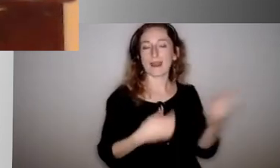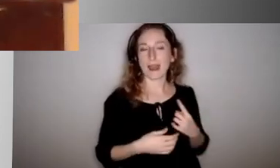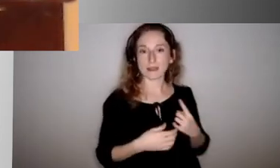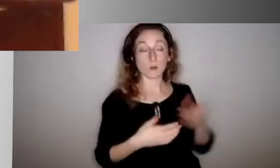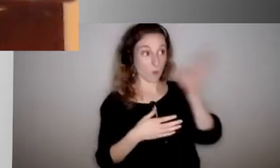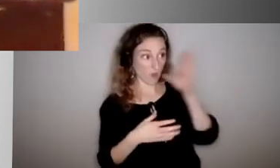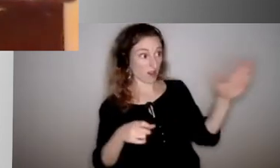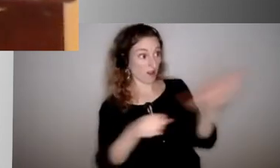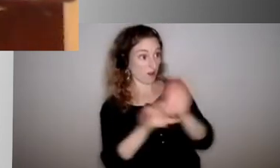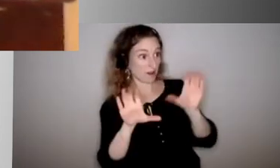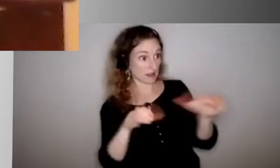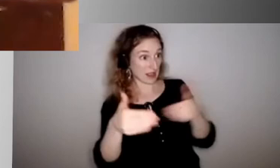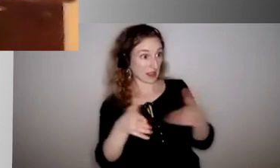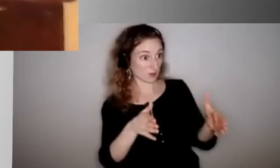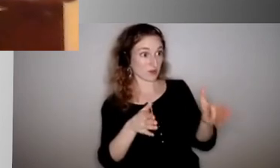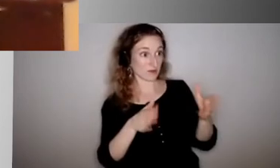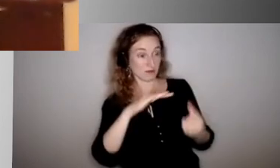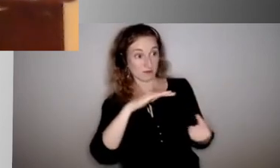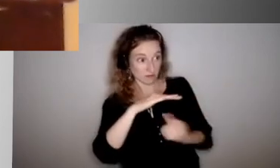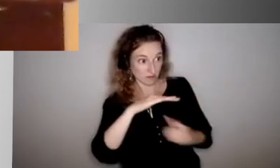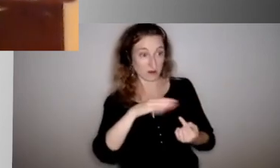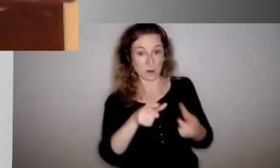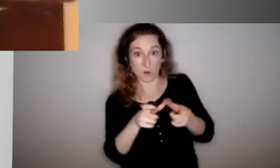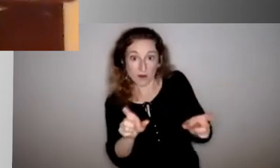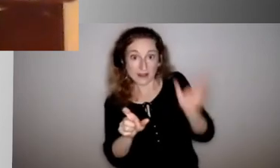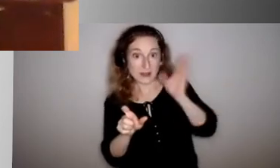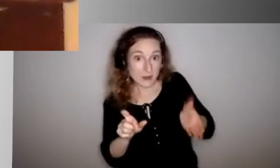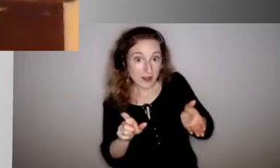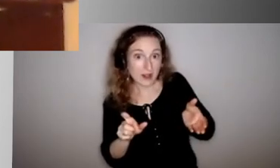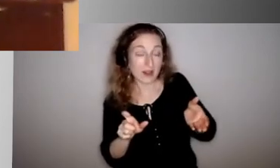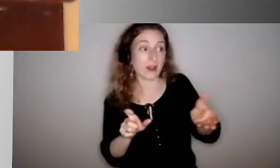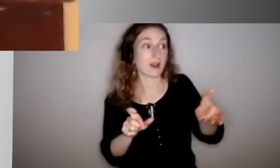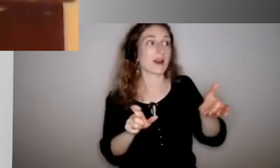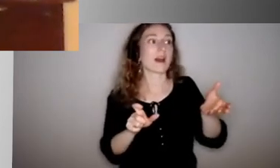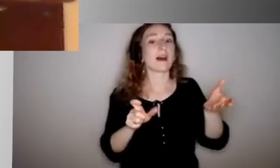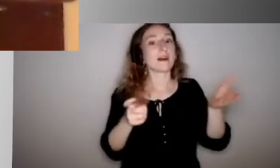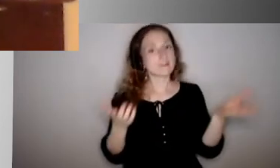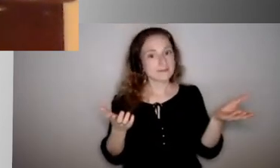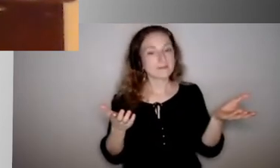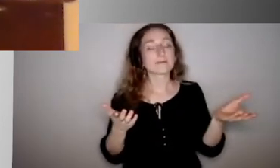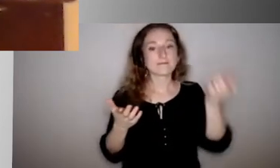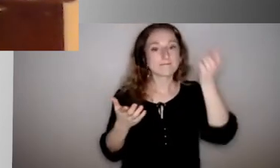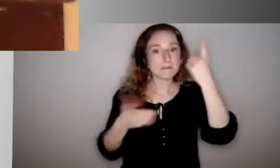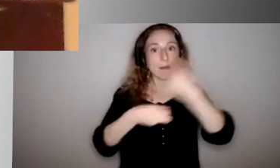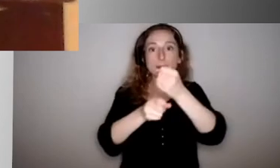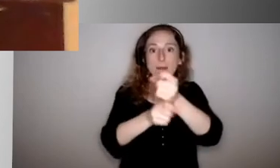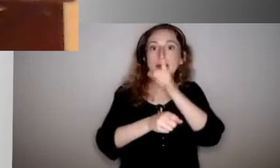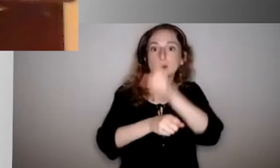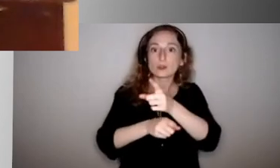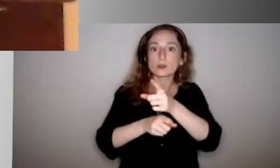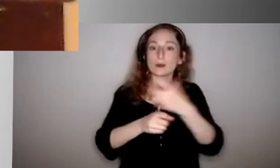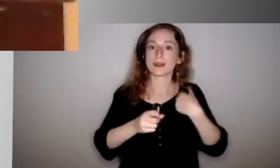down? Will, you know, when can kids come back? And again, that's why making sure that we have seating charts and we know where every child is and who is around them